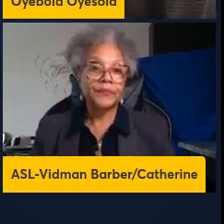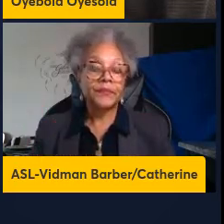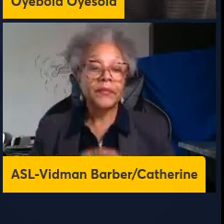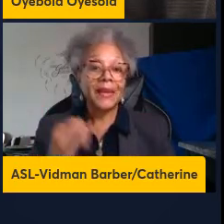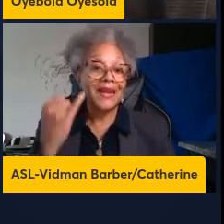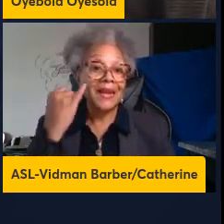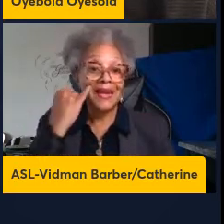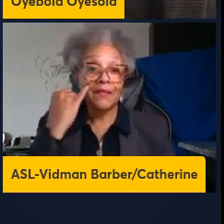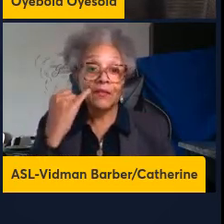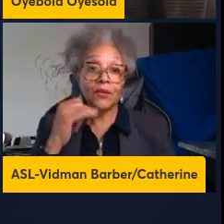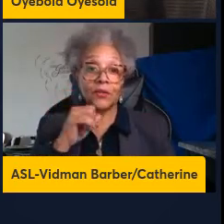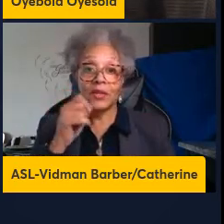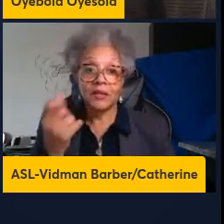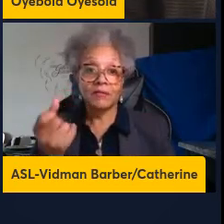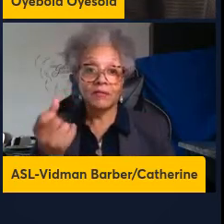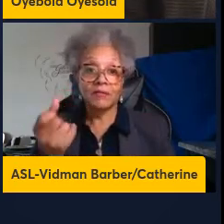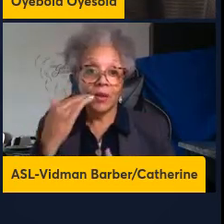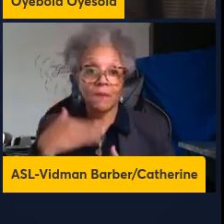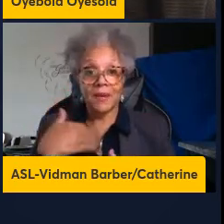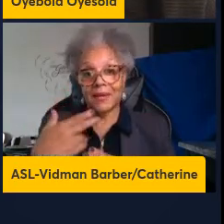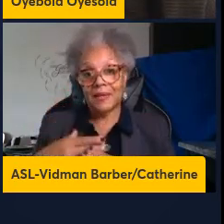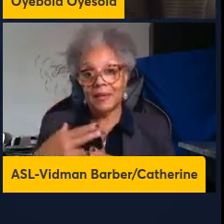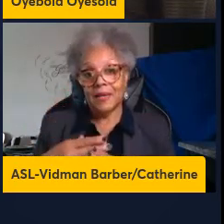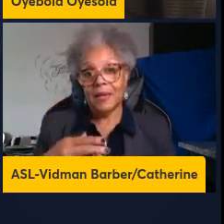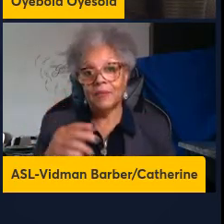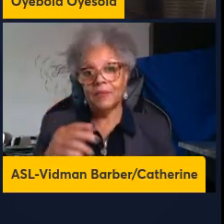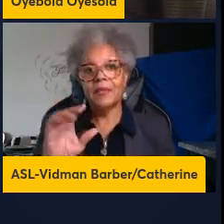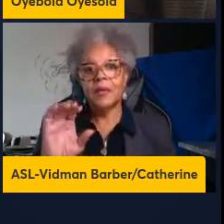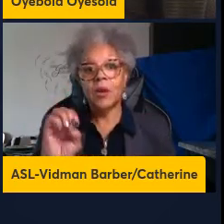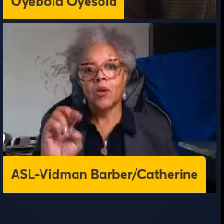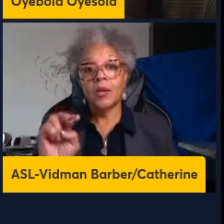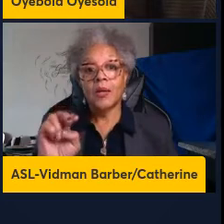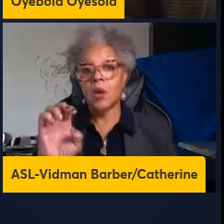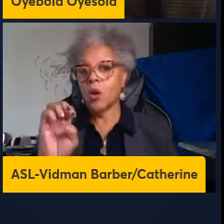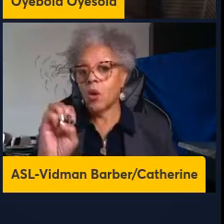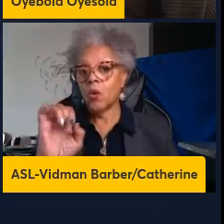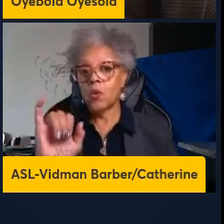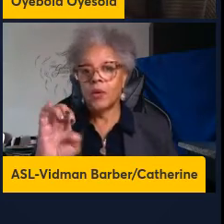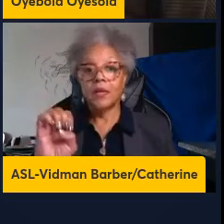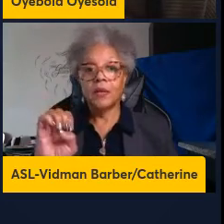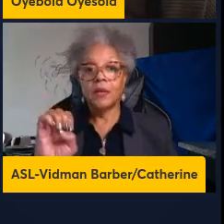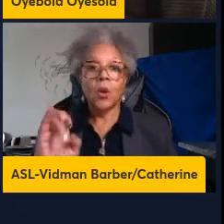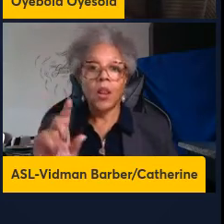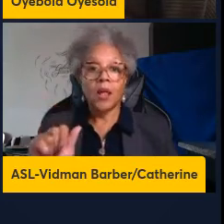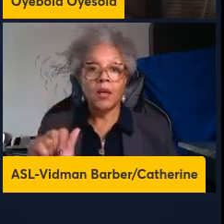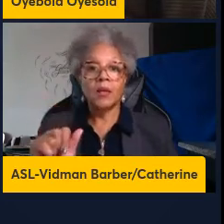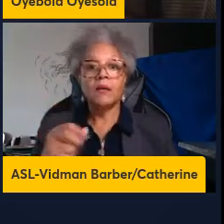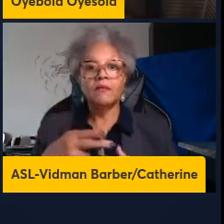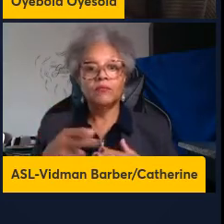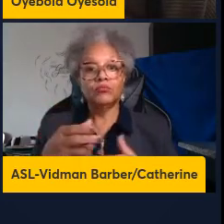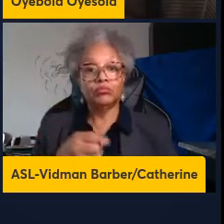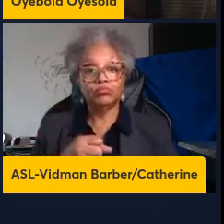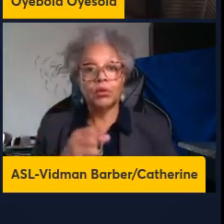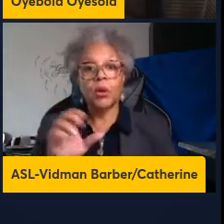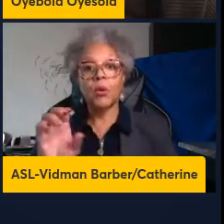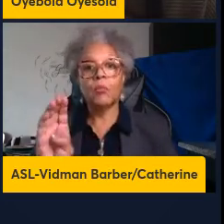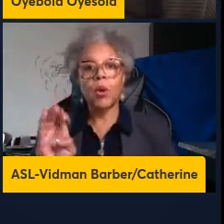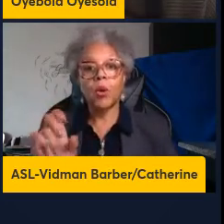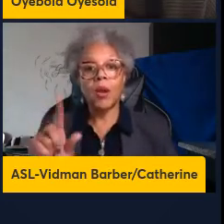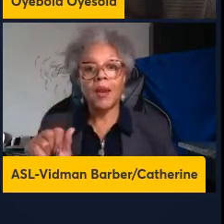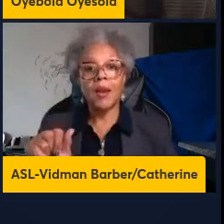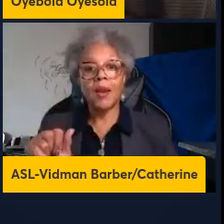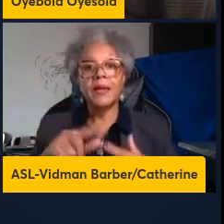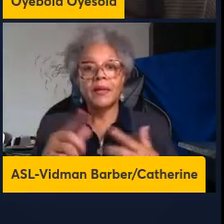you didn't get it my name is Uye Bola I go by Bola for short and I'm in the local lab here at